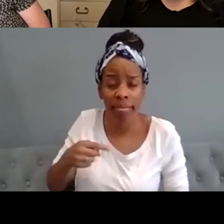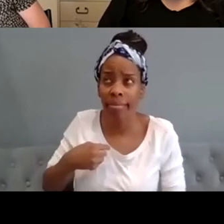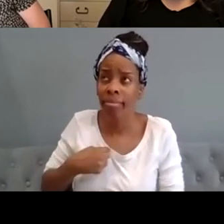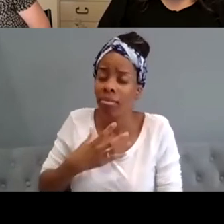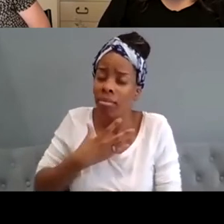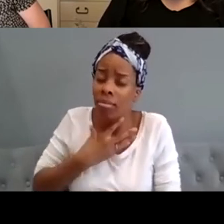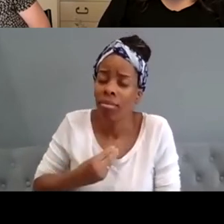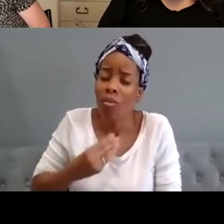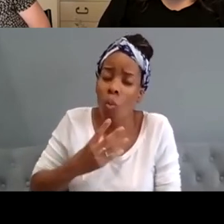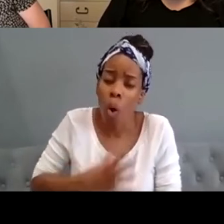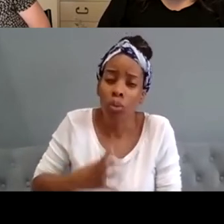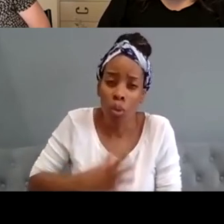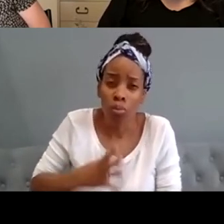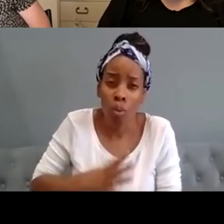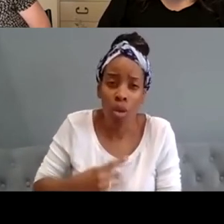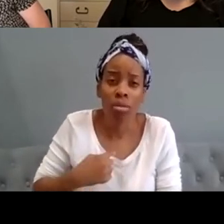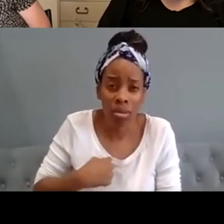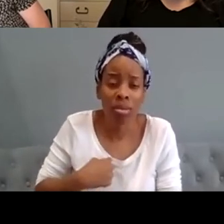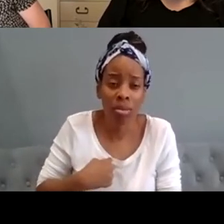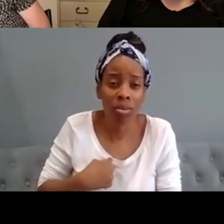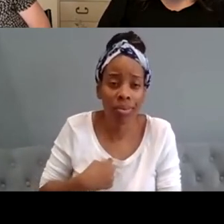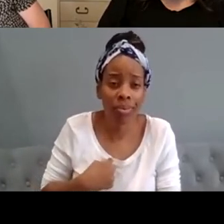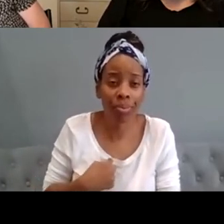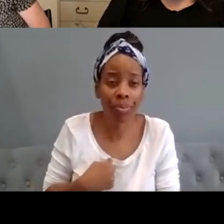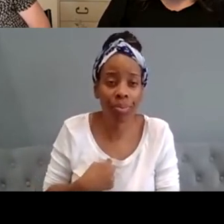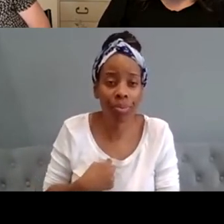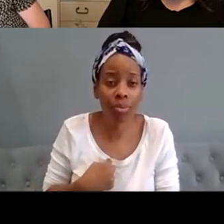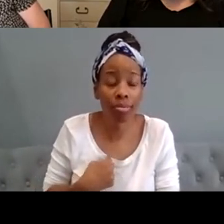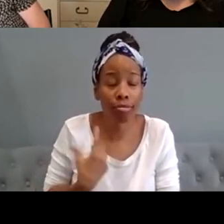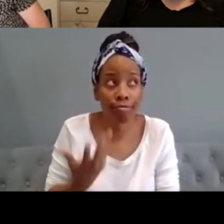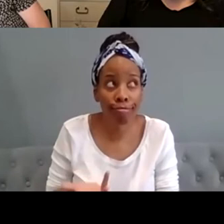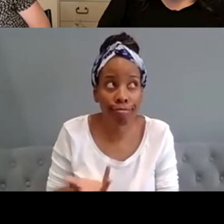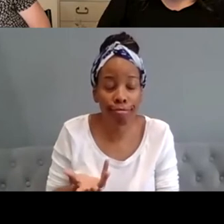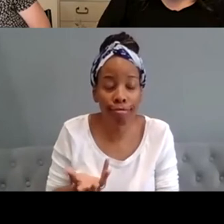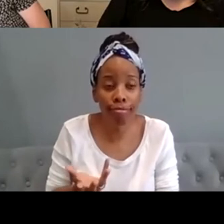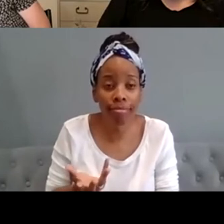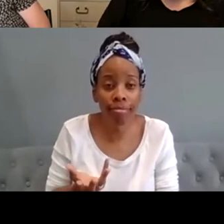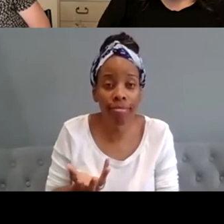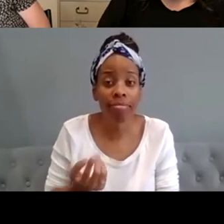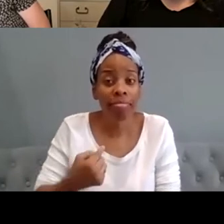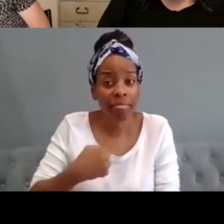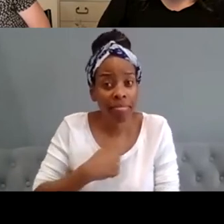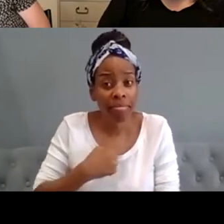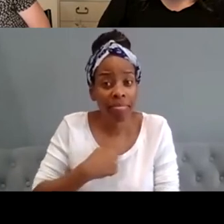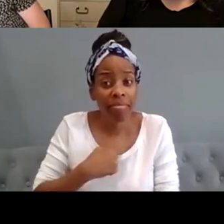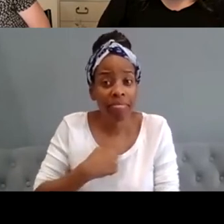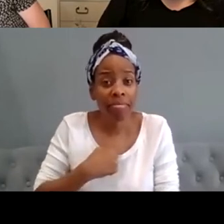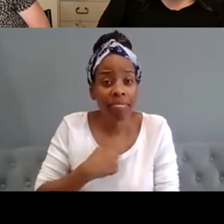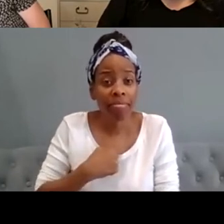um and you know i do i think that